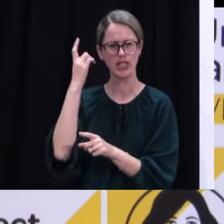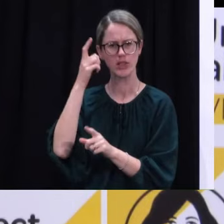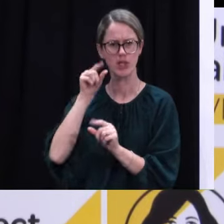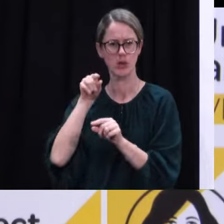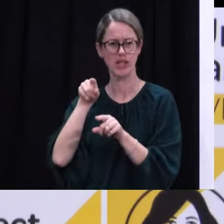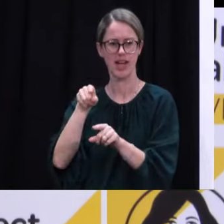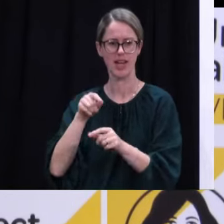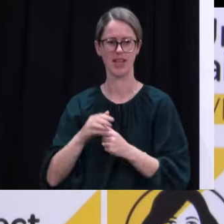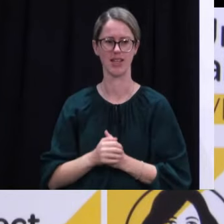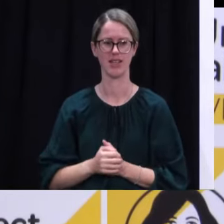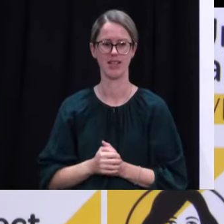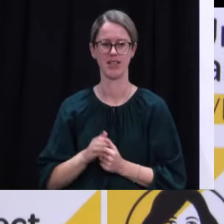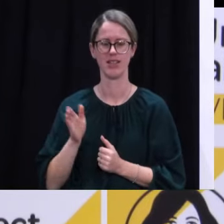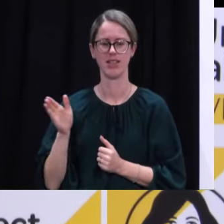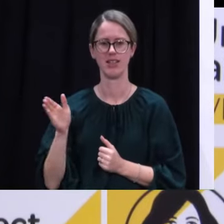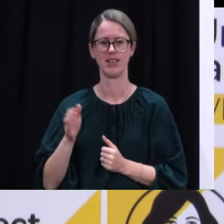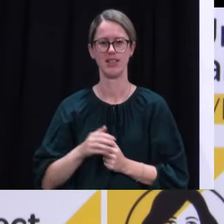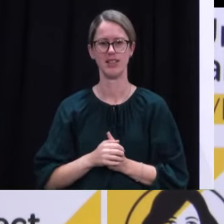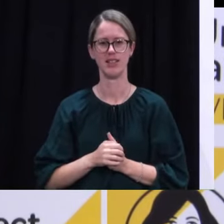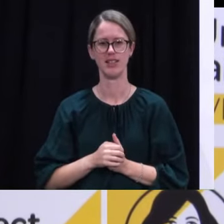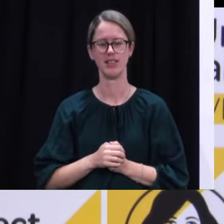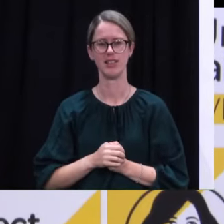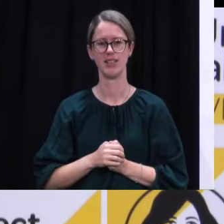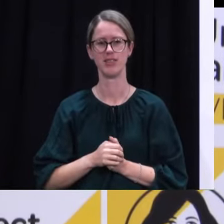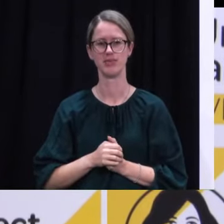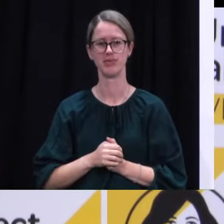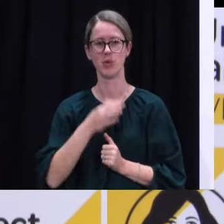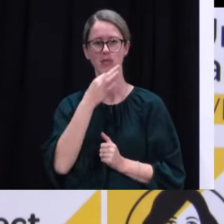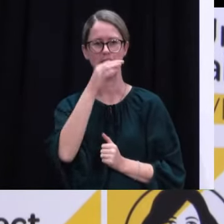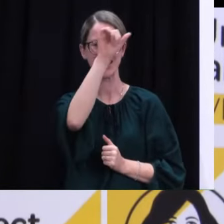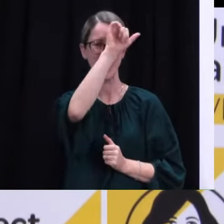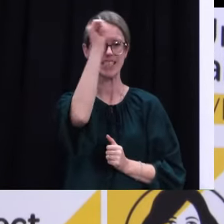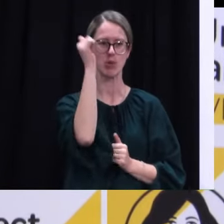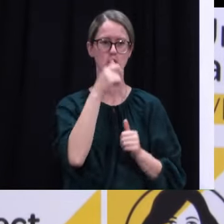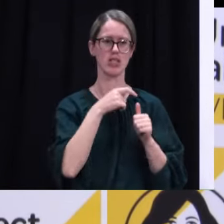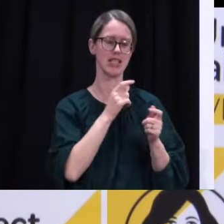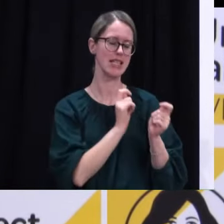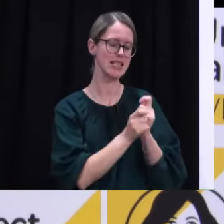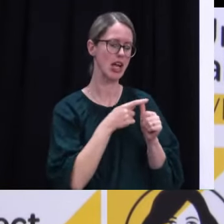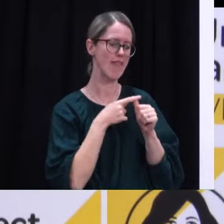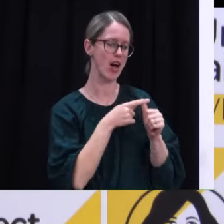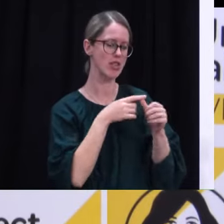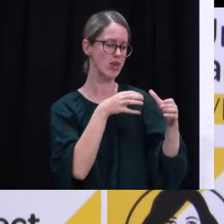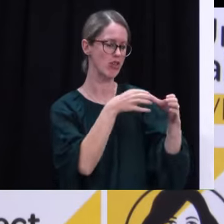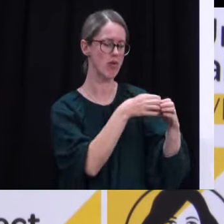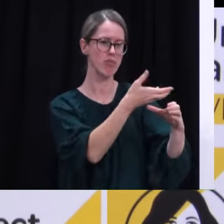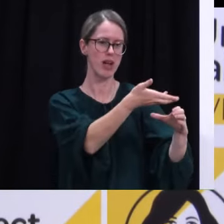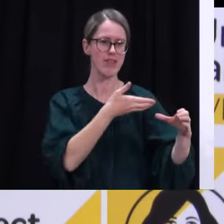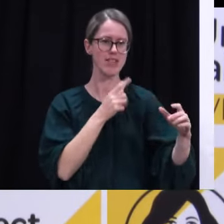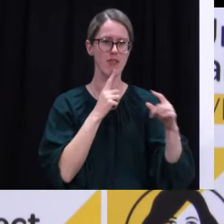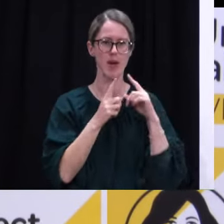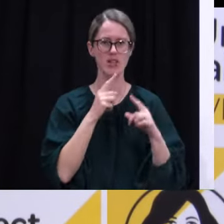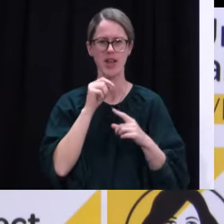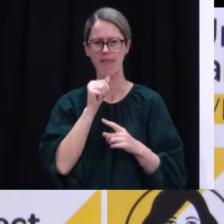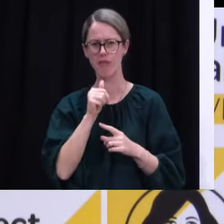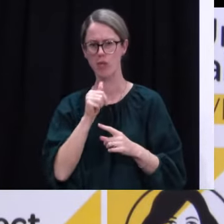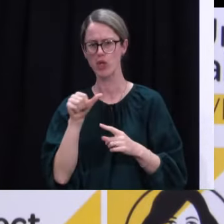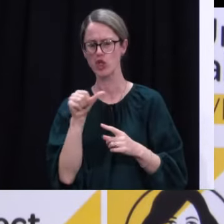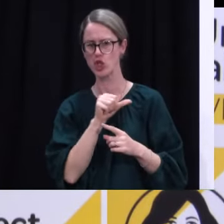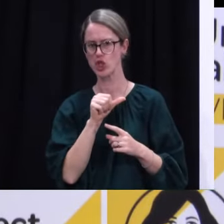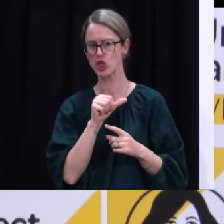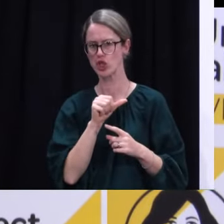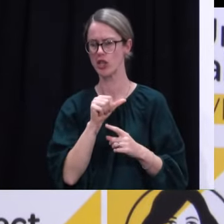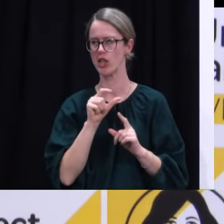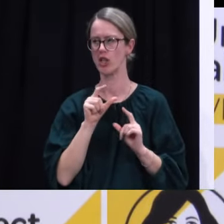Yeah. So, actually, this is something we've asked our expert testing advisory group to take a look at, particularly whether or not that's something that you might overlay